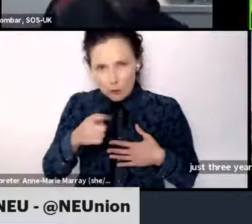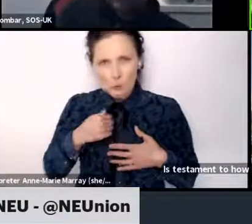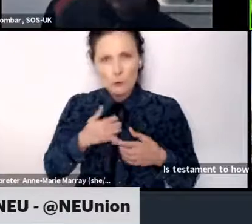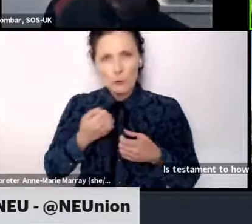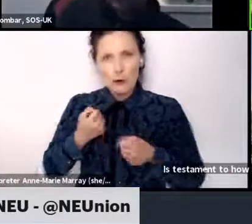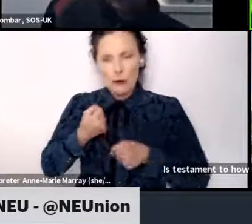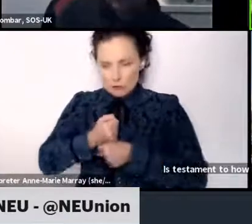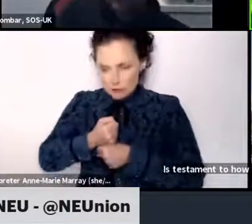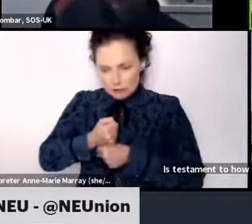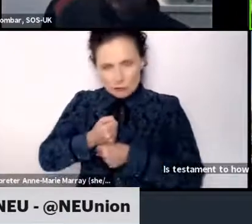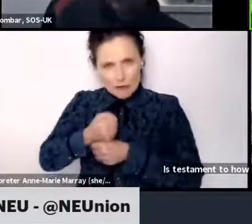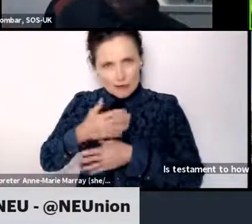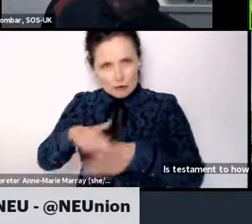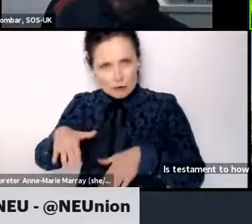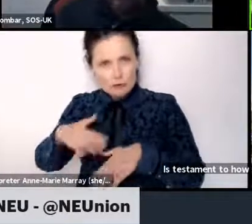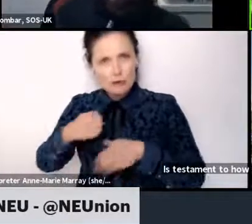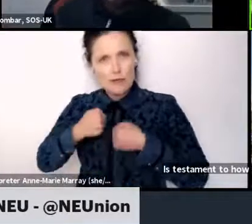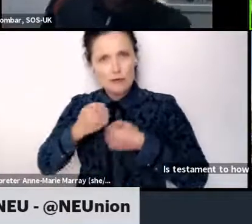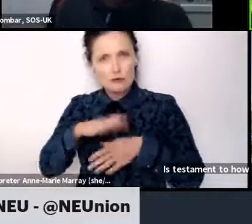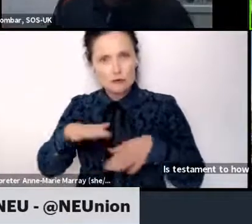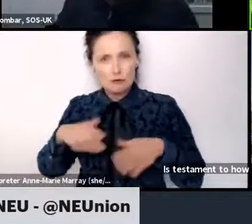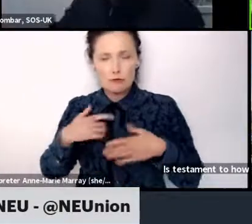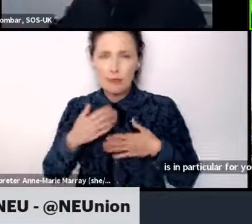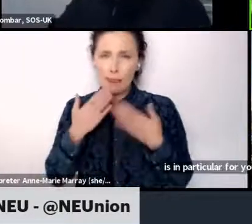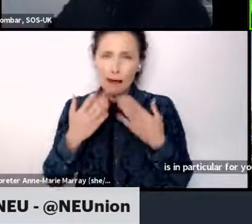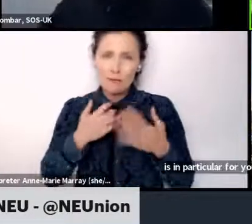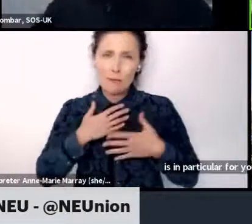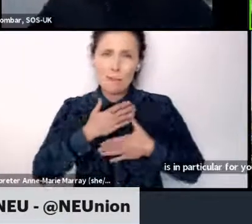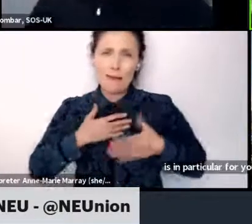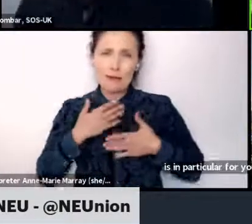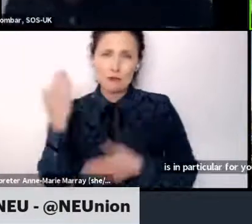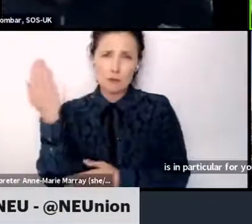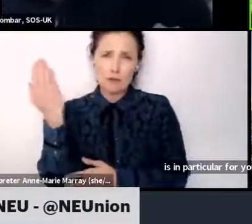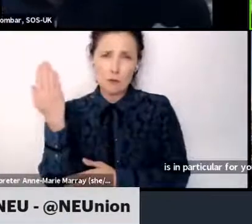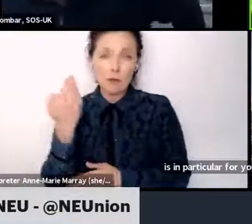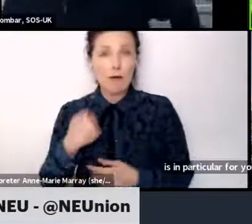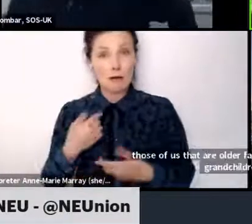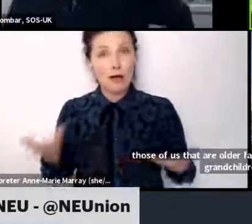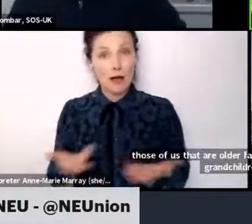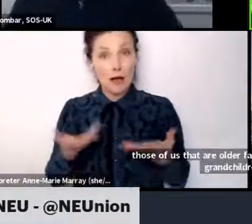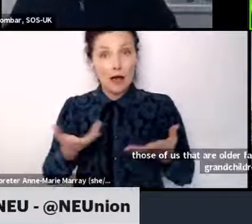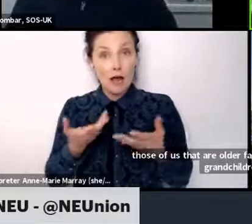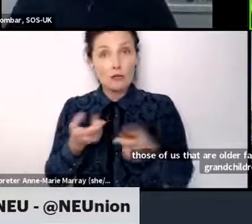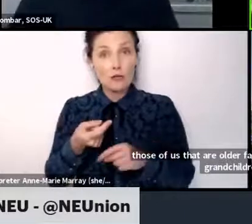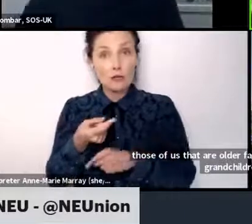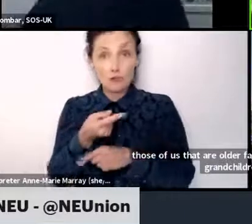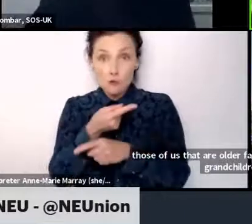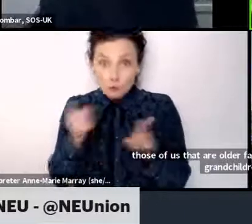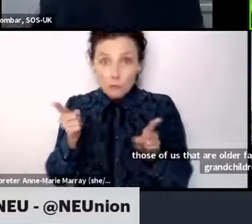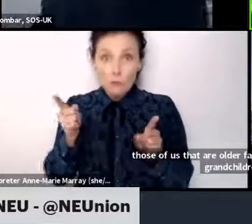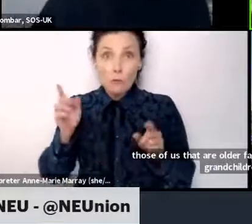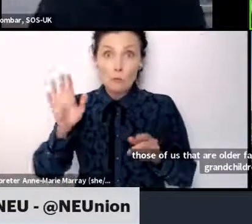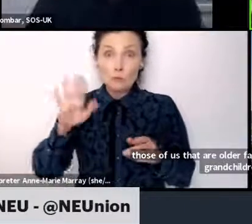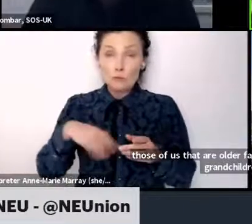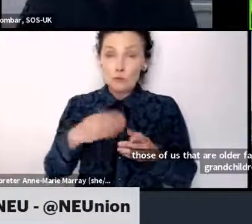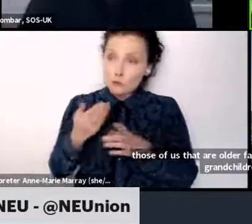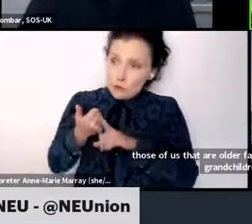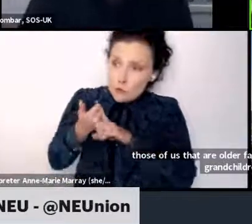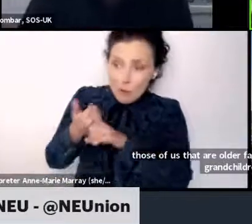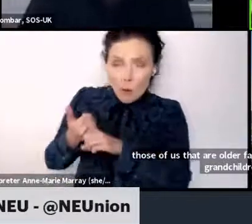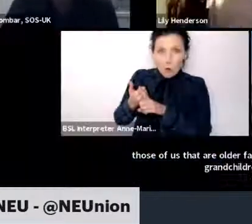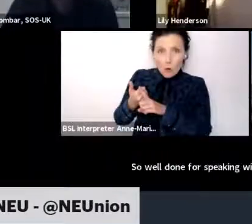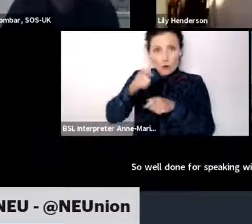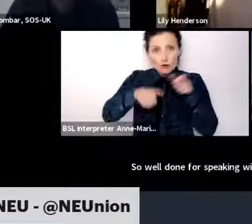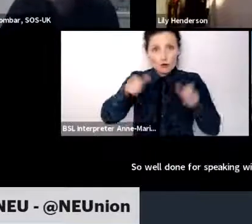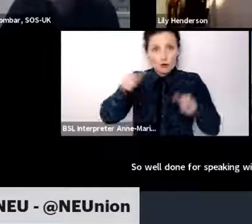passion about that. And I'd encourage everybody to support the school students that are coming out on strike on the